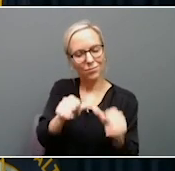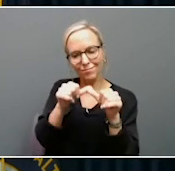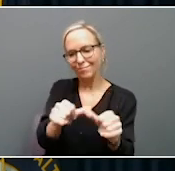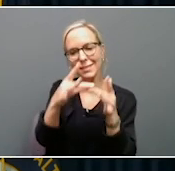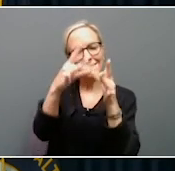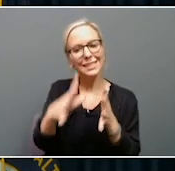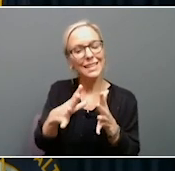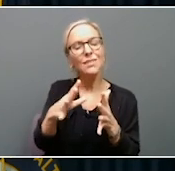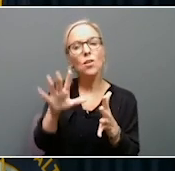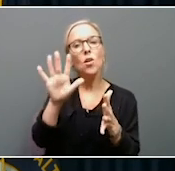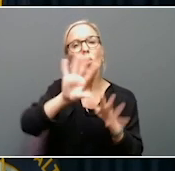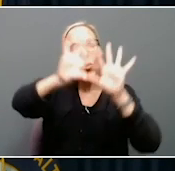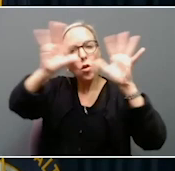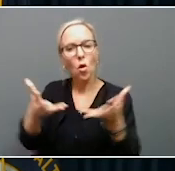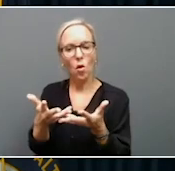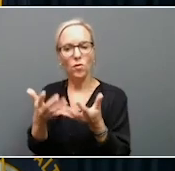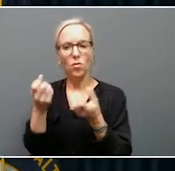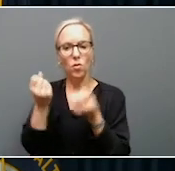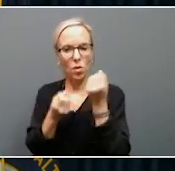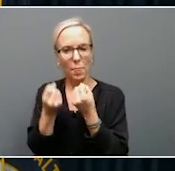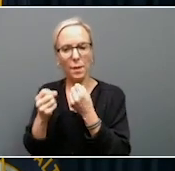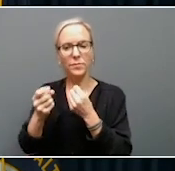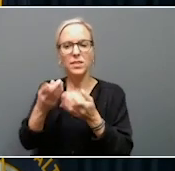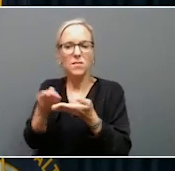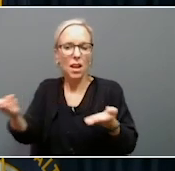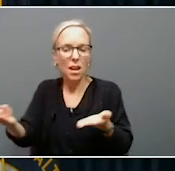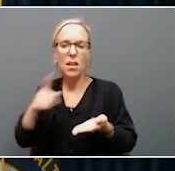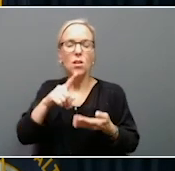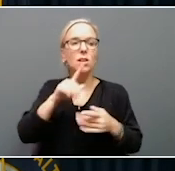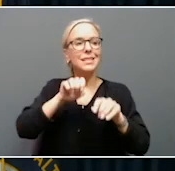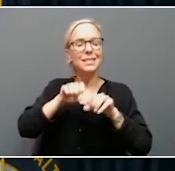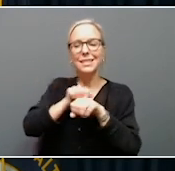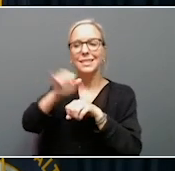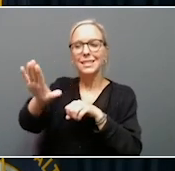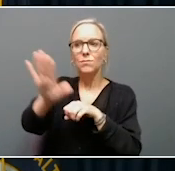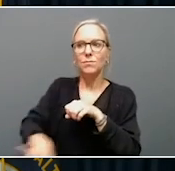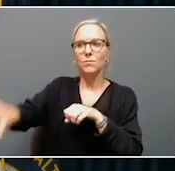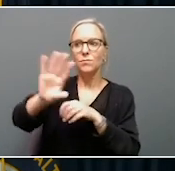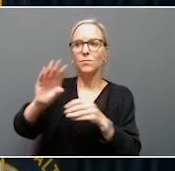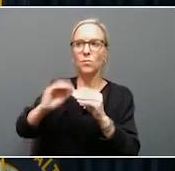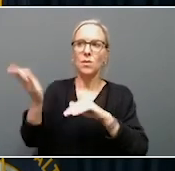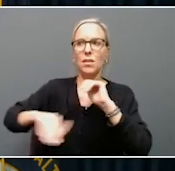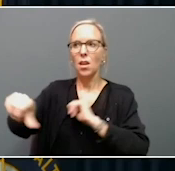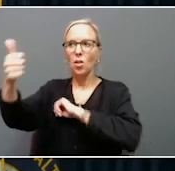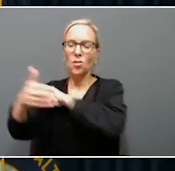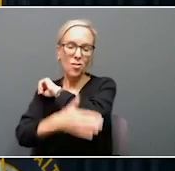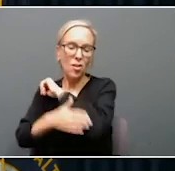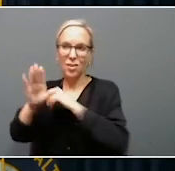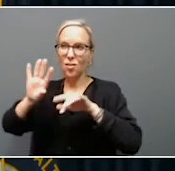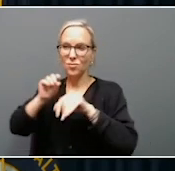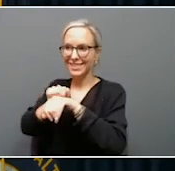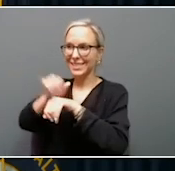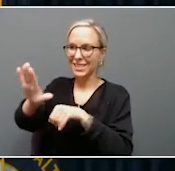automotive supply, with parts shipping to most automotive manufacturers in North America, as well as around the world. The